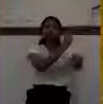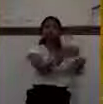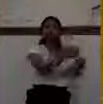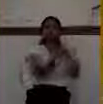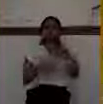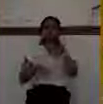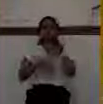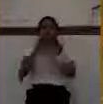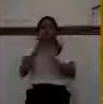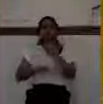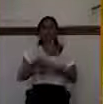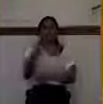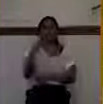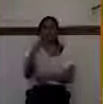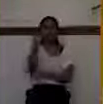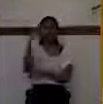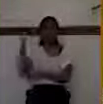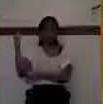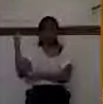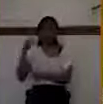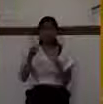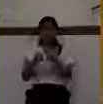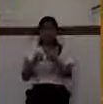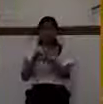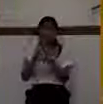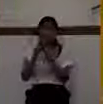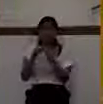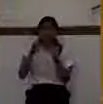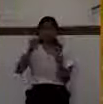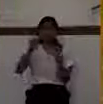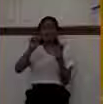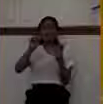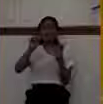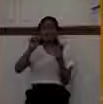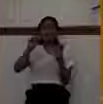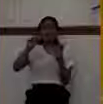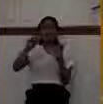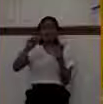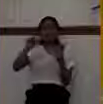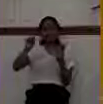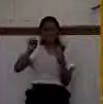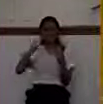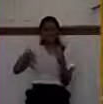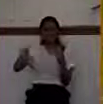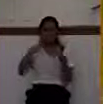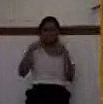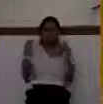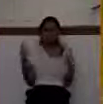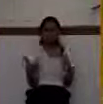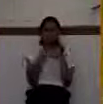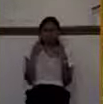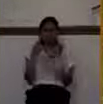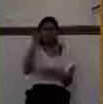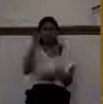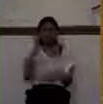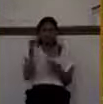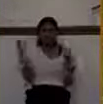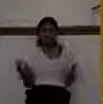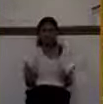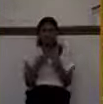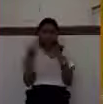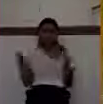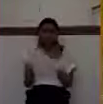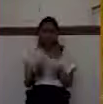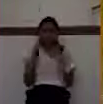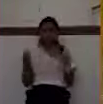And there were also sodomites in the land, and they did according to all the abominations of the nations which the Lord cast out before the